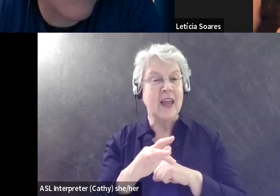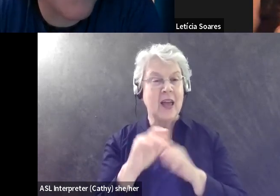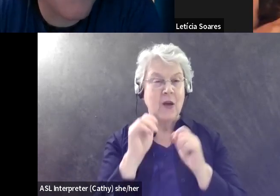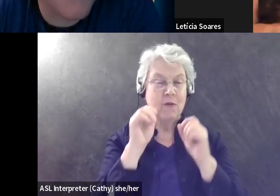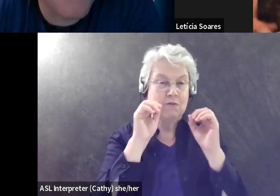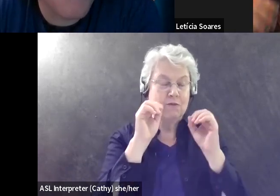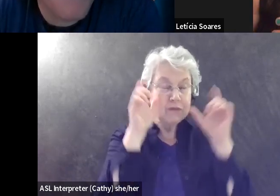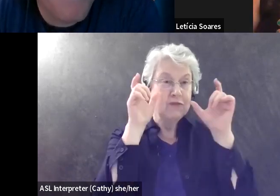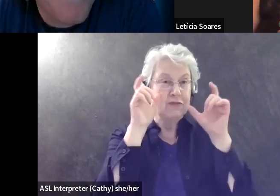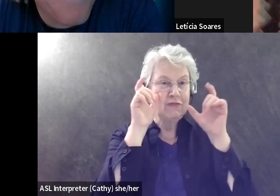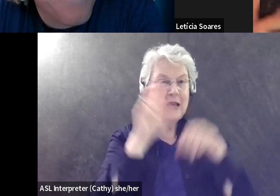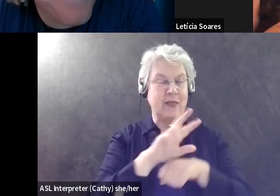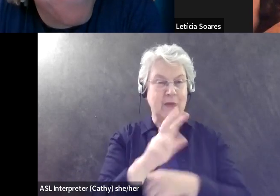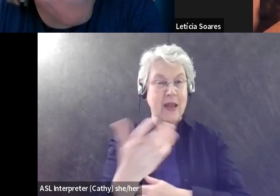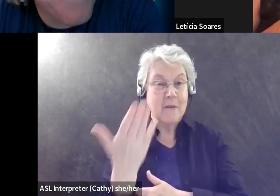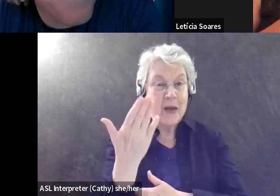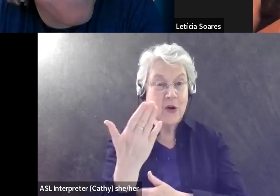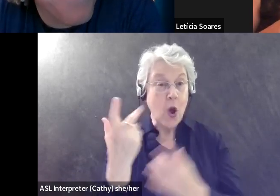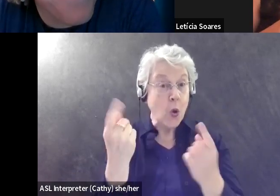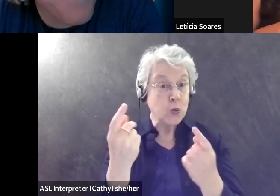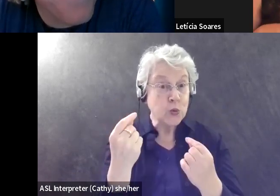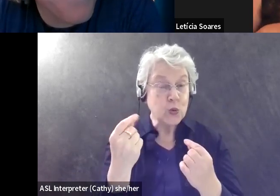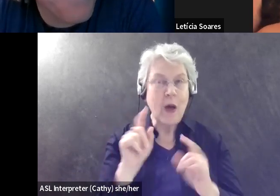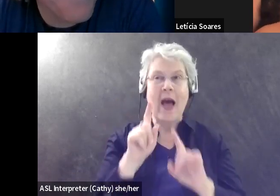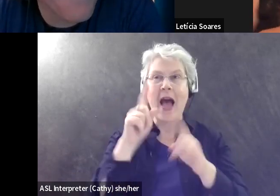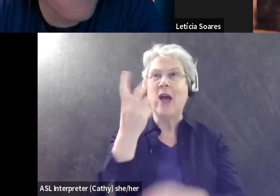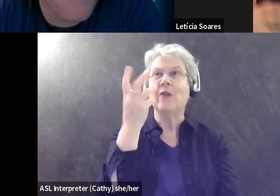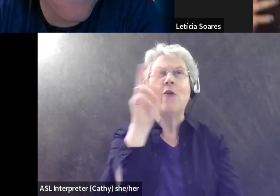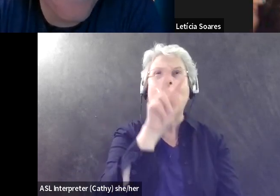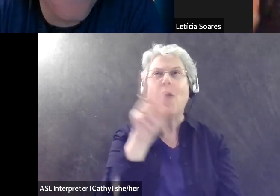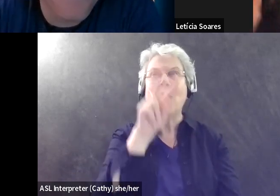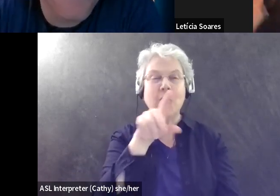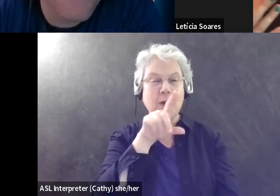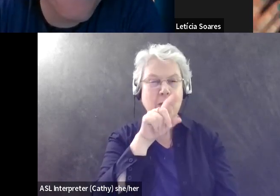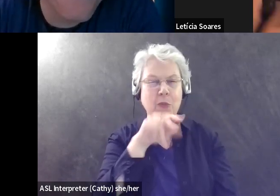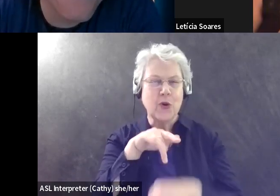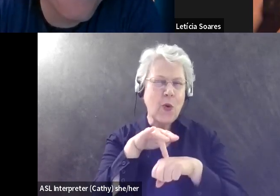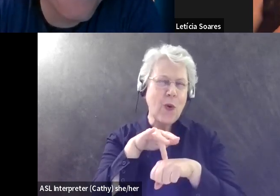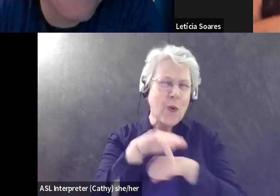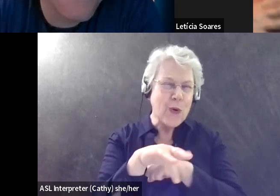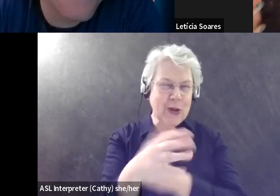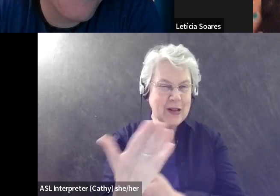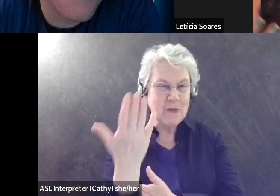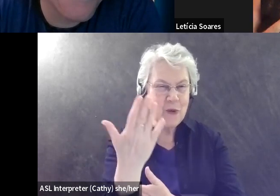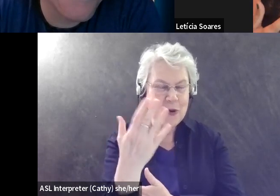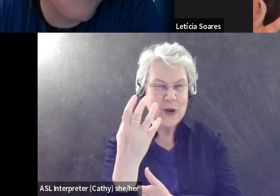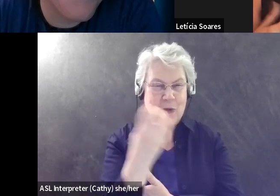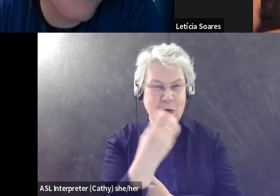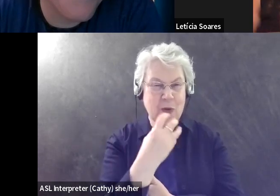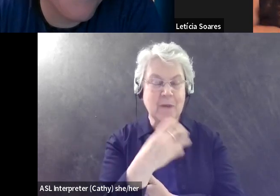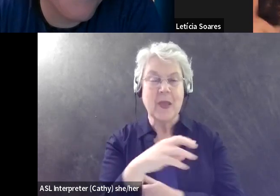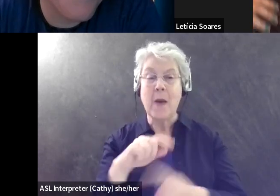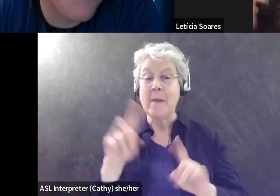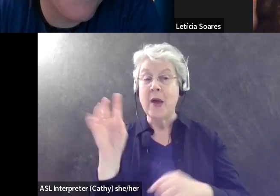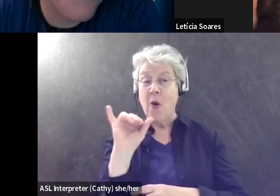usually. So I go burning very early, but at the same time, temperature wise,